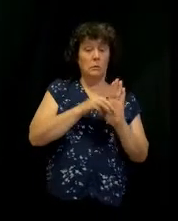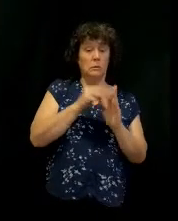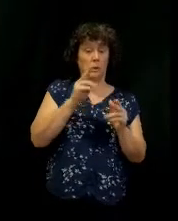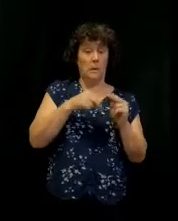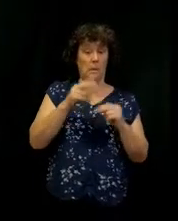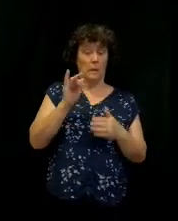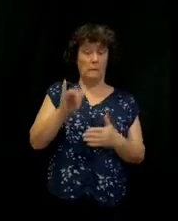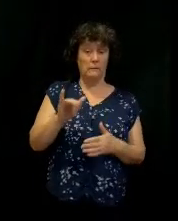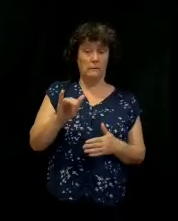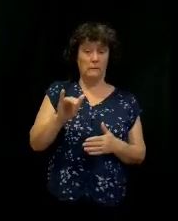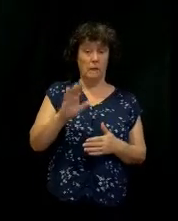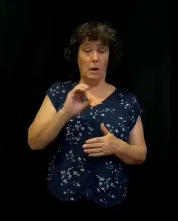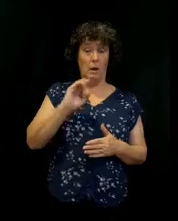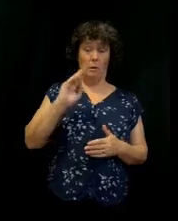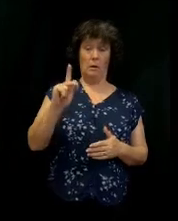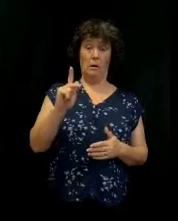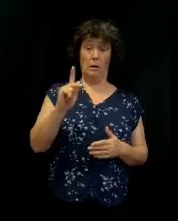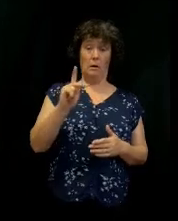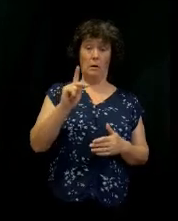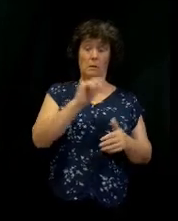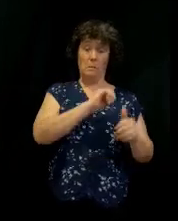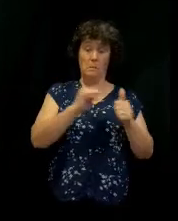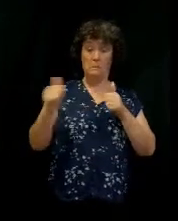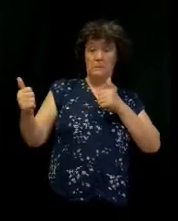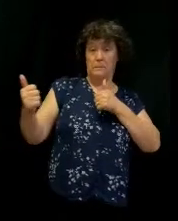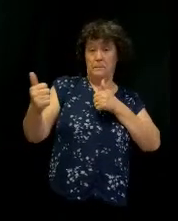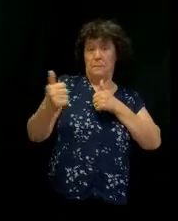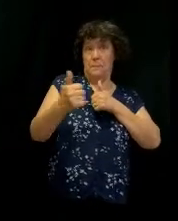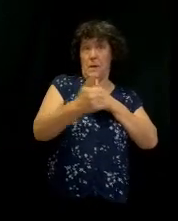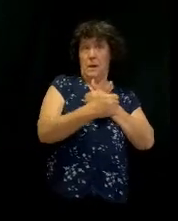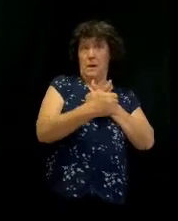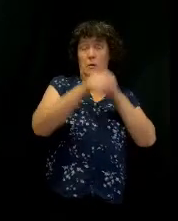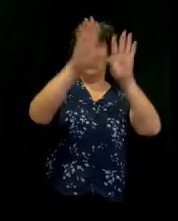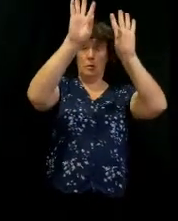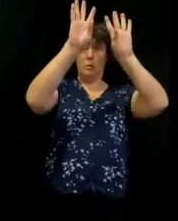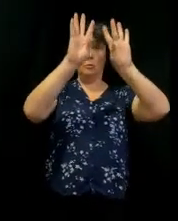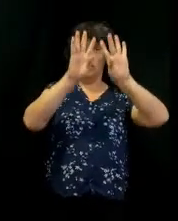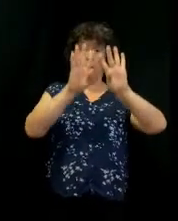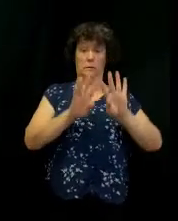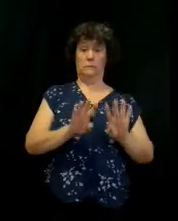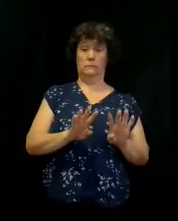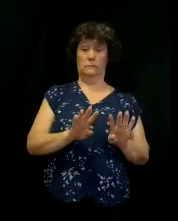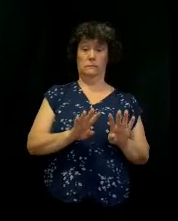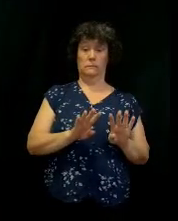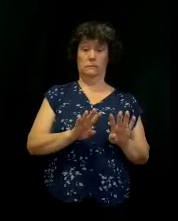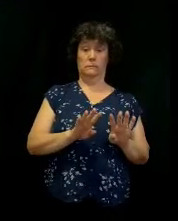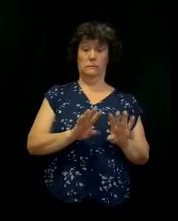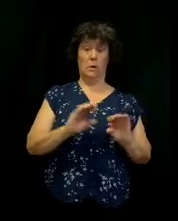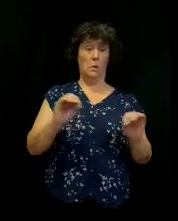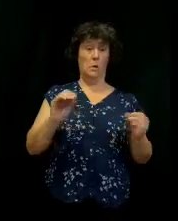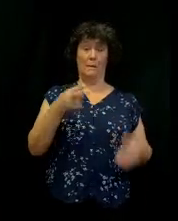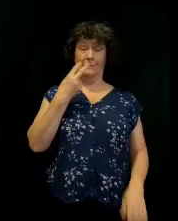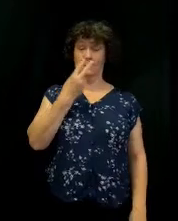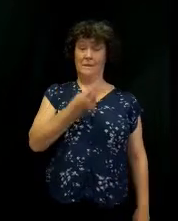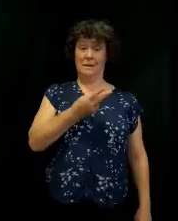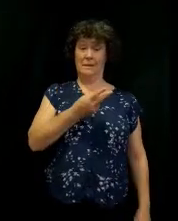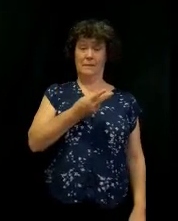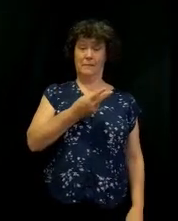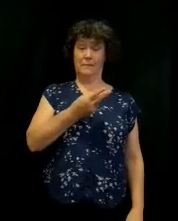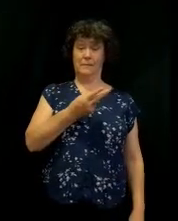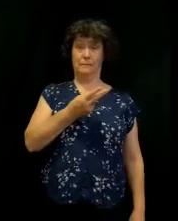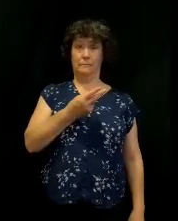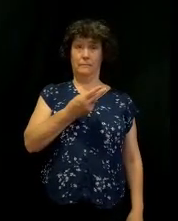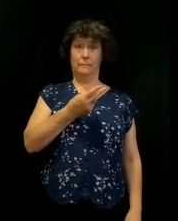And they put that ark behind that curtain, and nobody could see it, nobody,